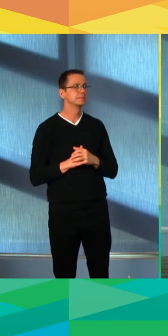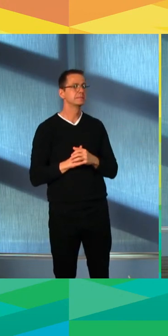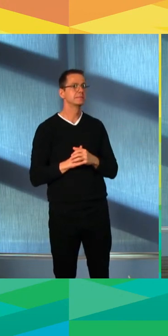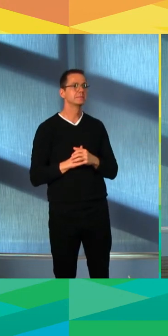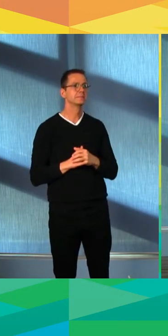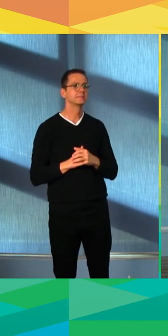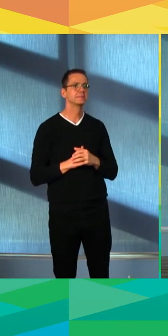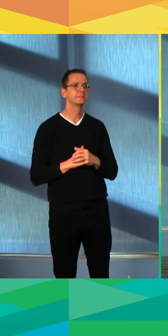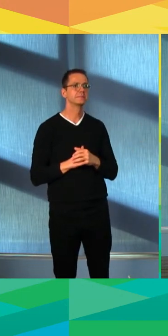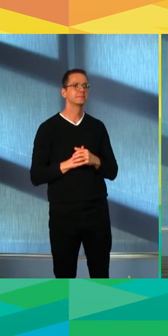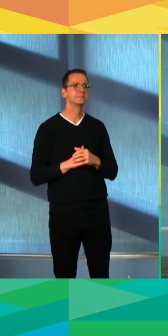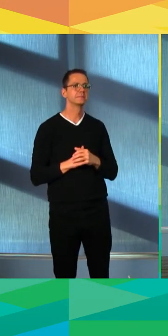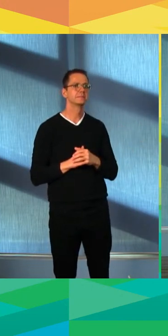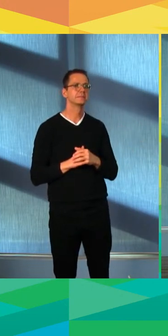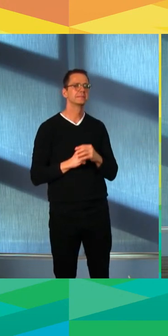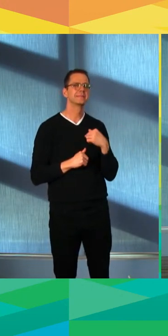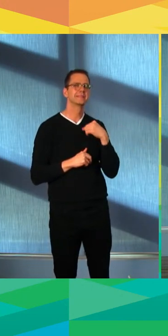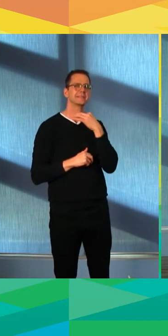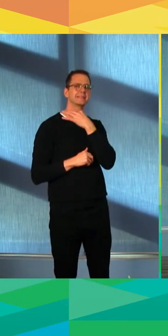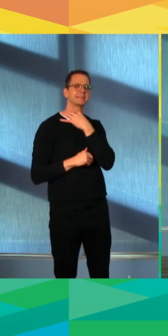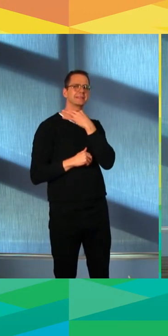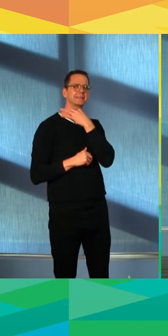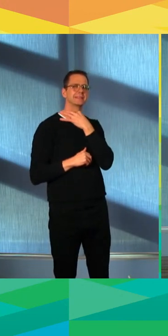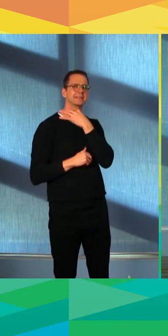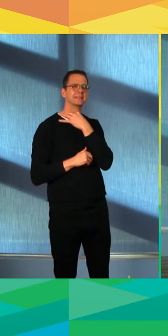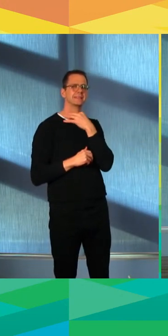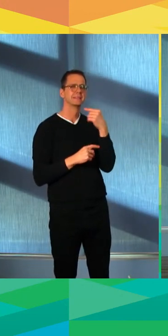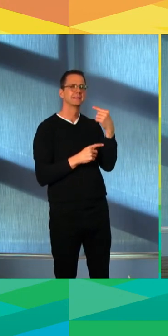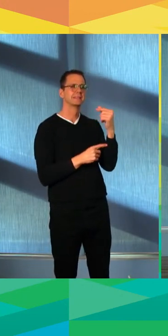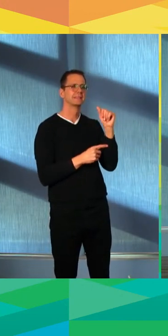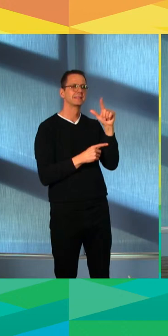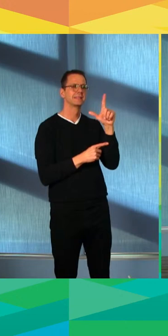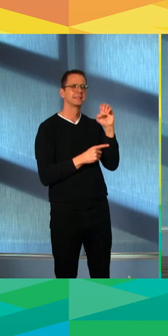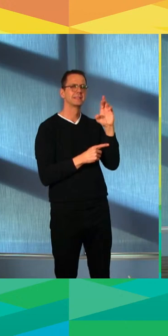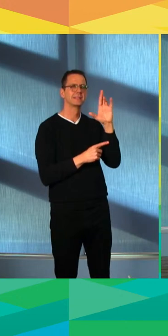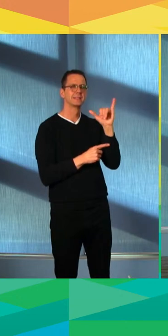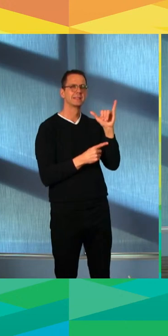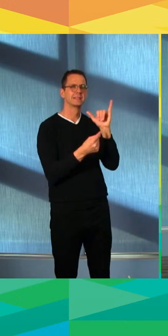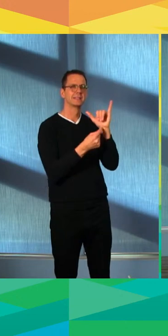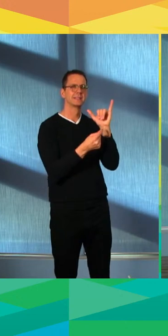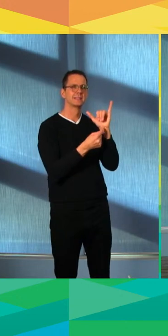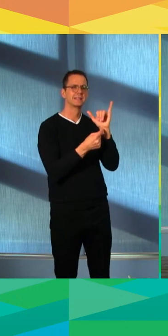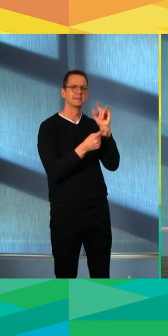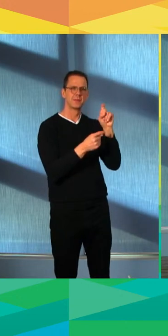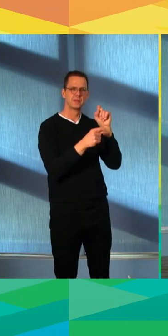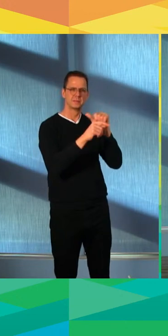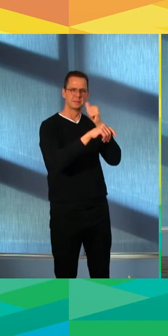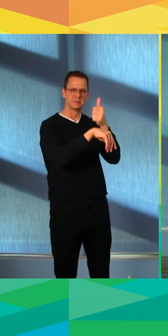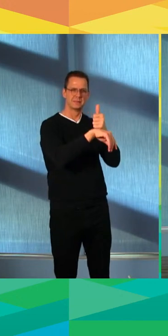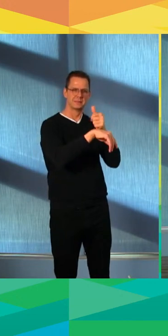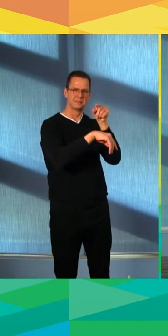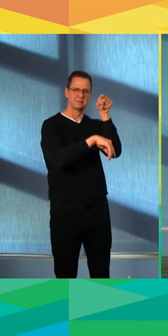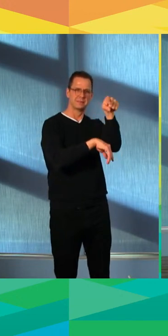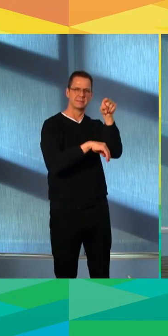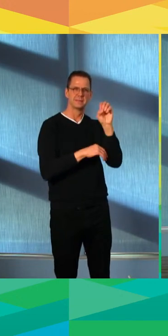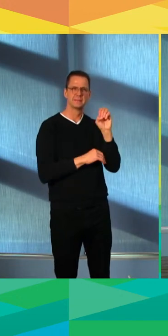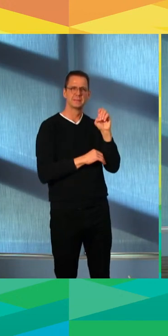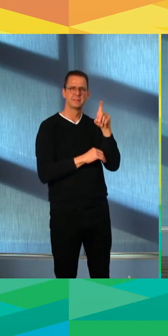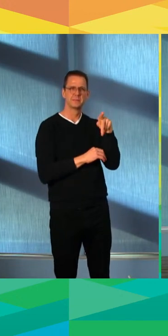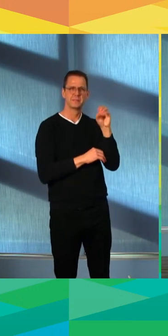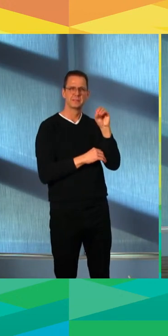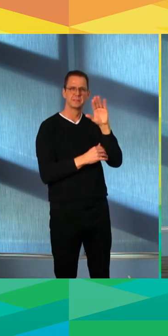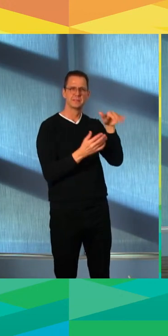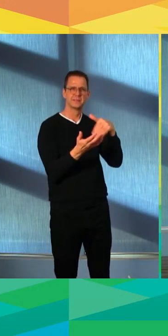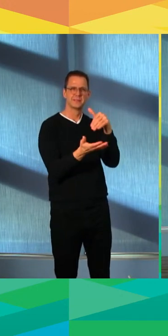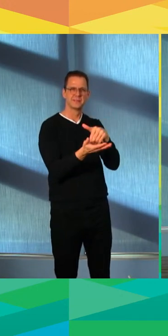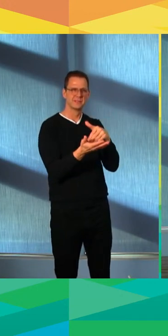vaccination site would be after that or is there a change to that gallery? I'm understanding that's been de-conflicted and we can get more